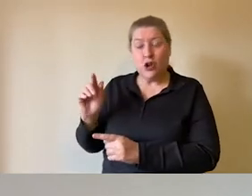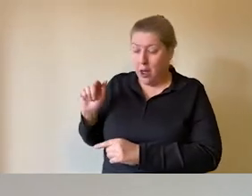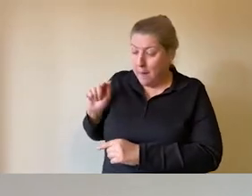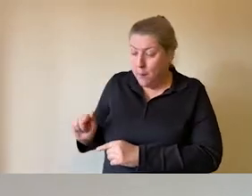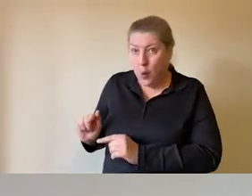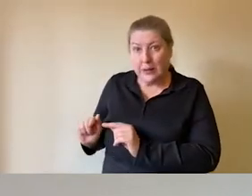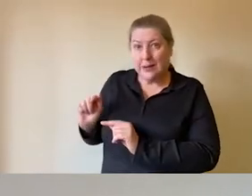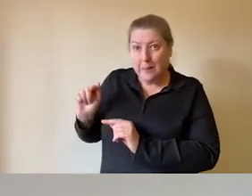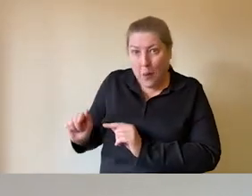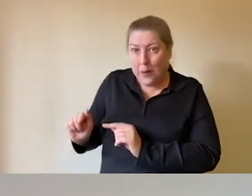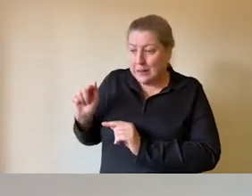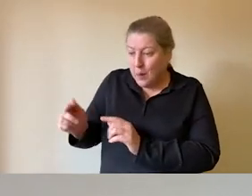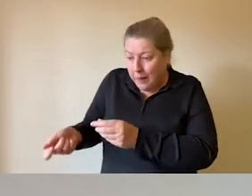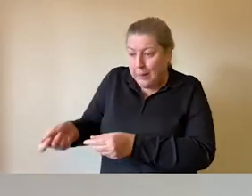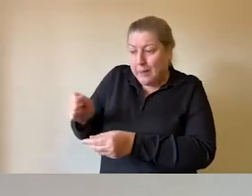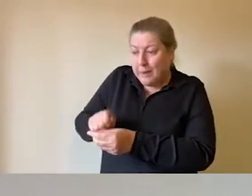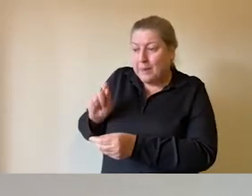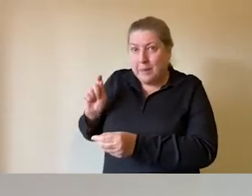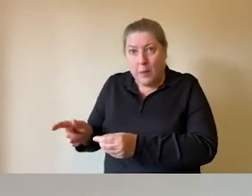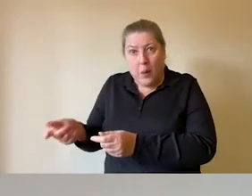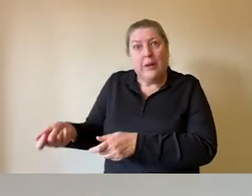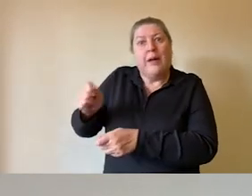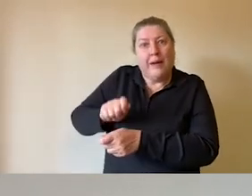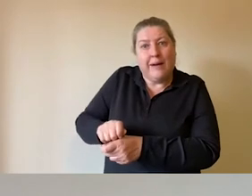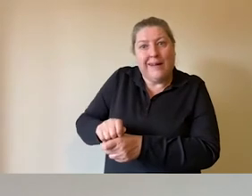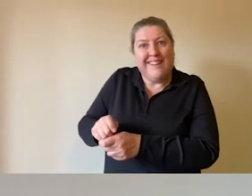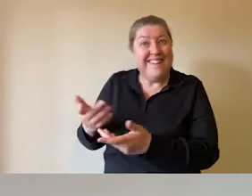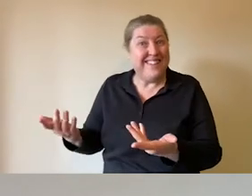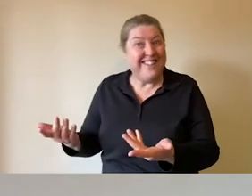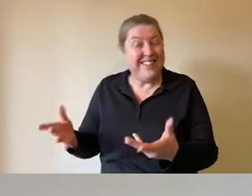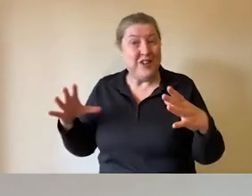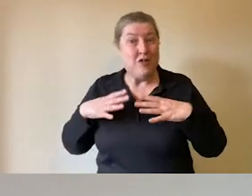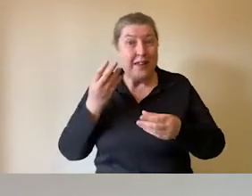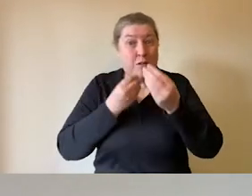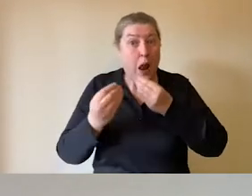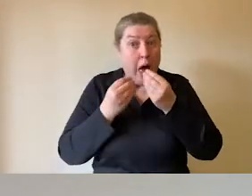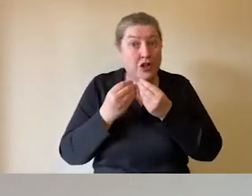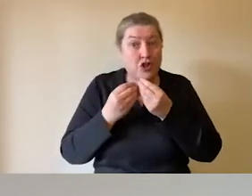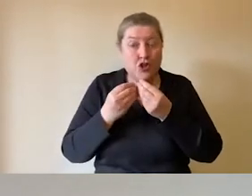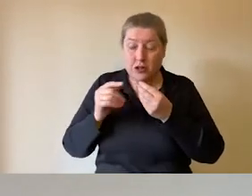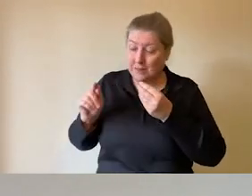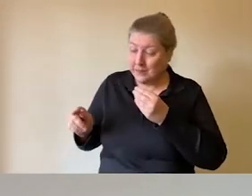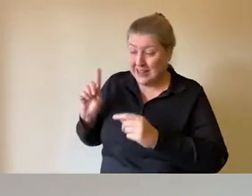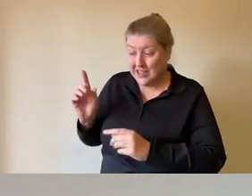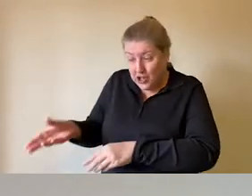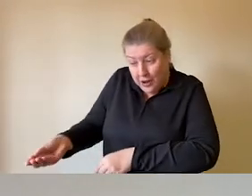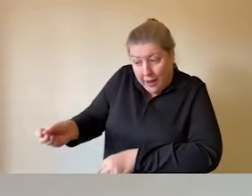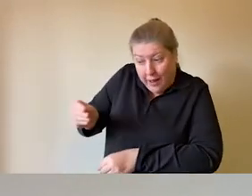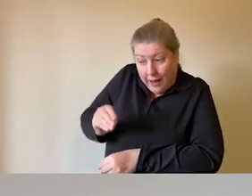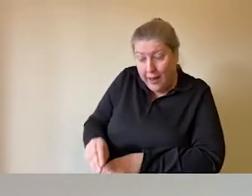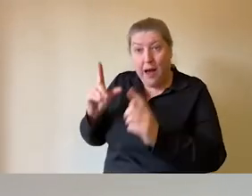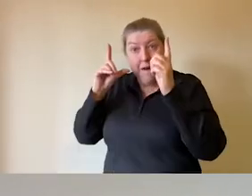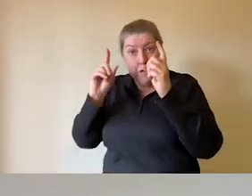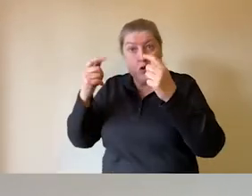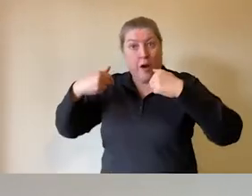which part of the day they'd got to. We got ready for lunch and the teacher turned through to the photograph of